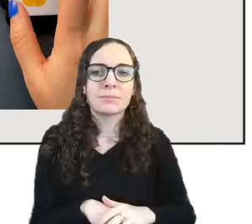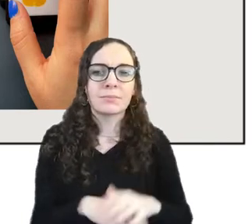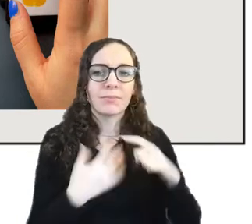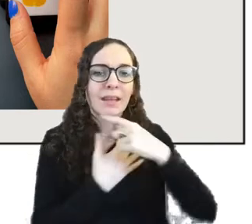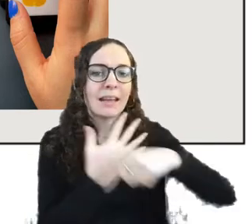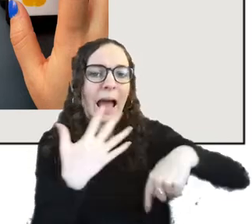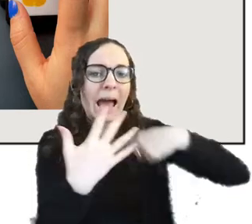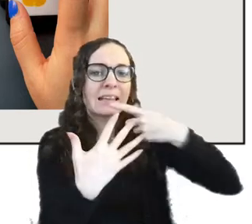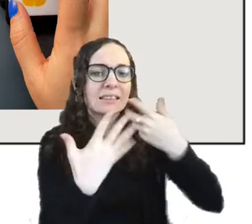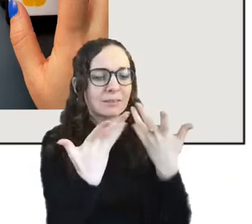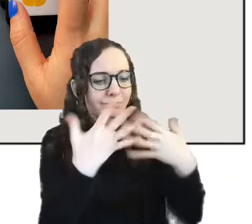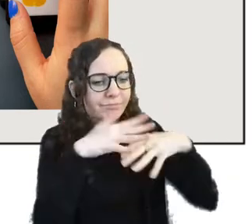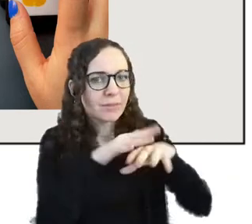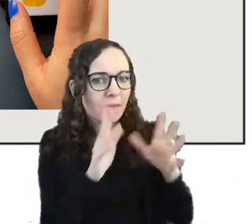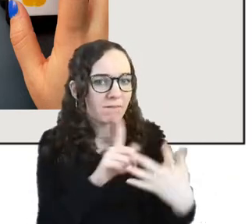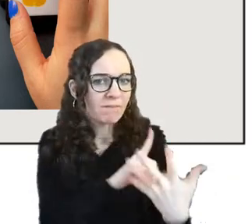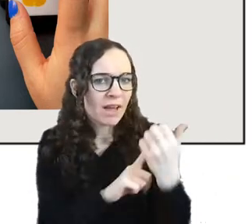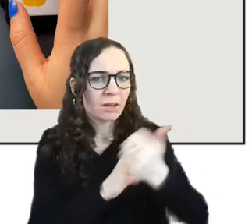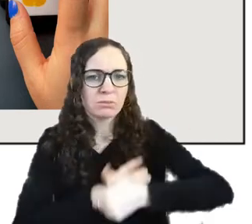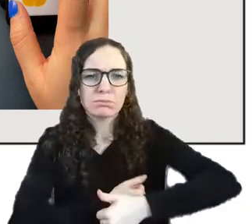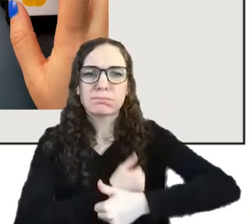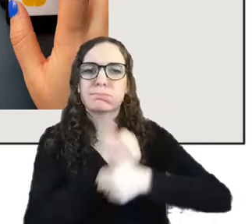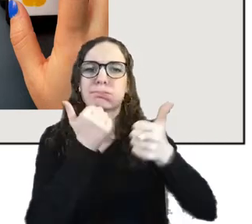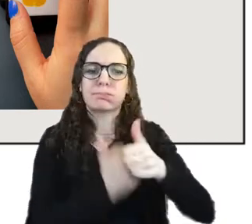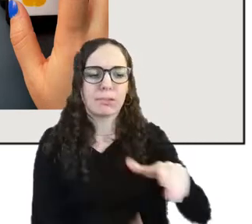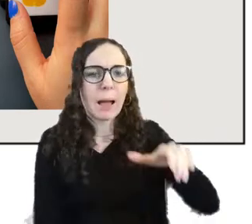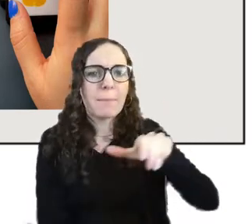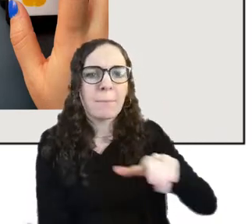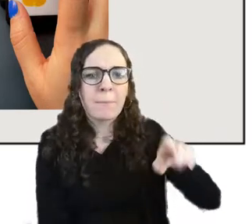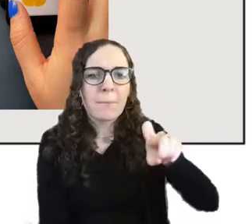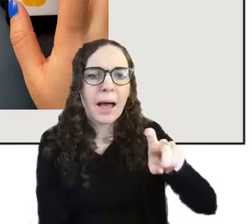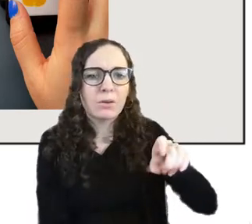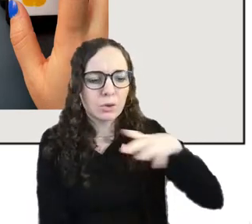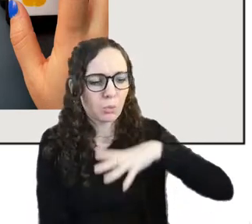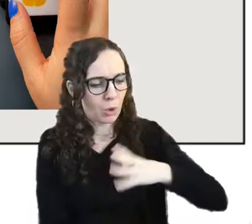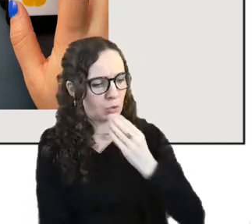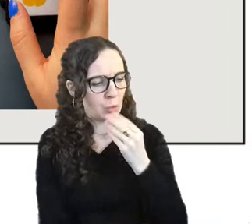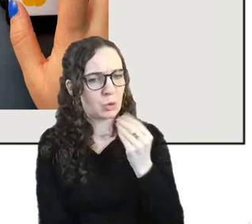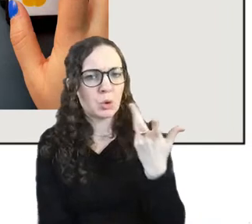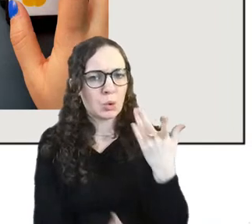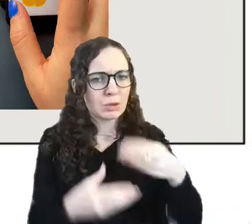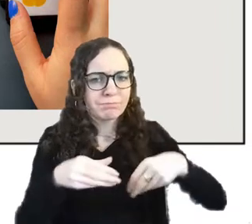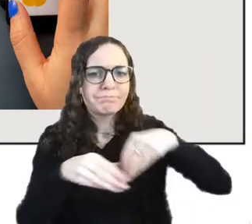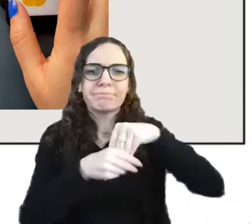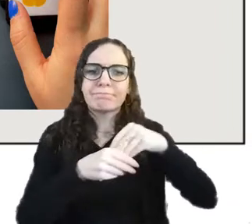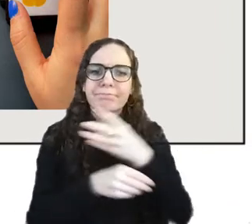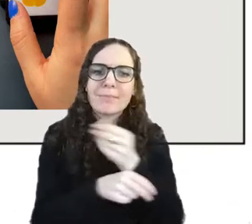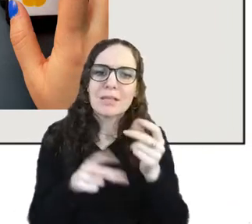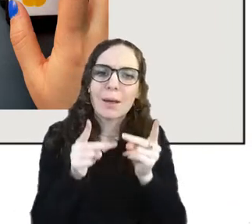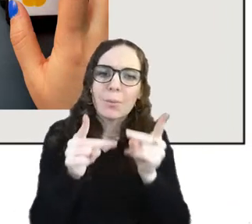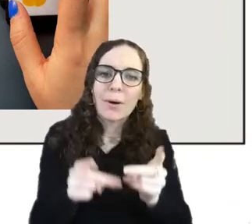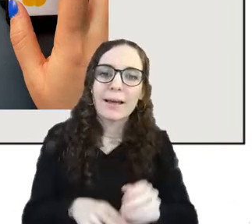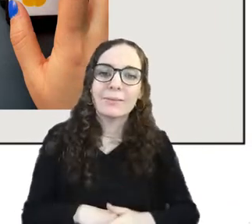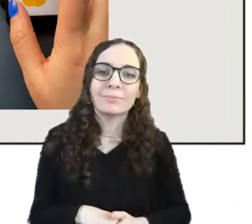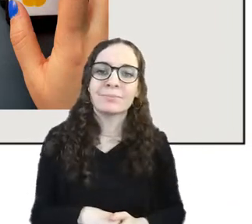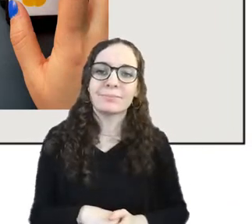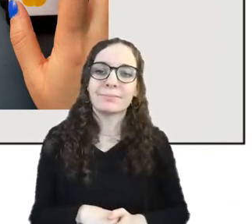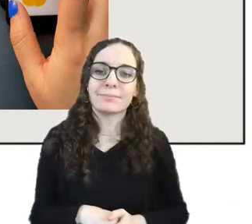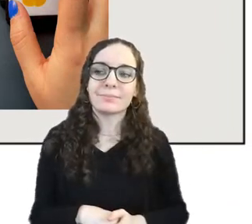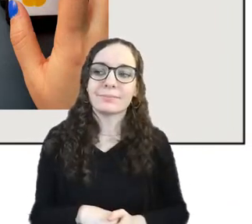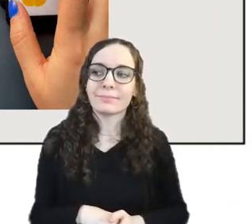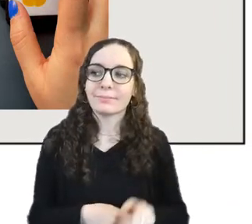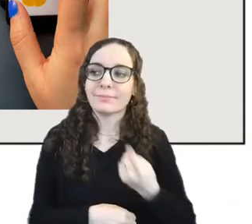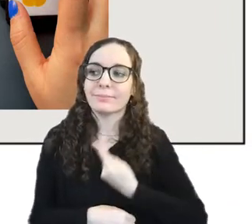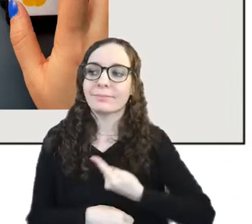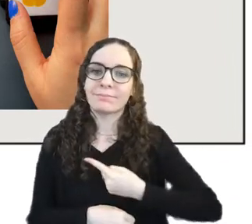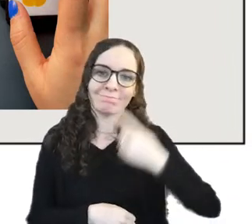found this great mouse um that i wanted to use and incorporate in some way um so i thought the idea of